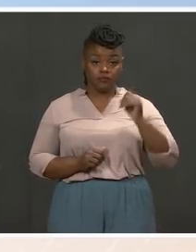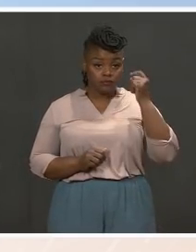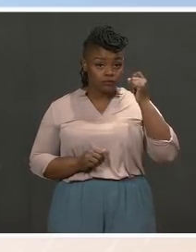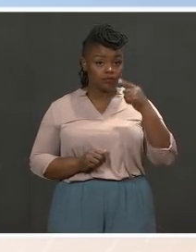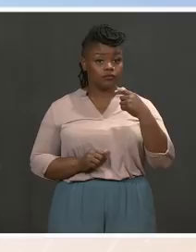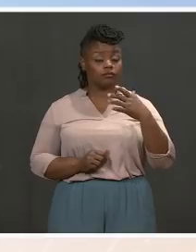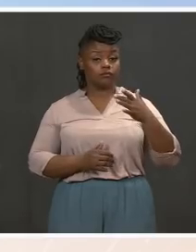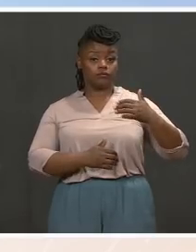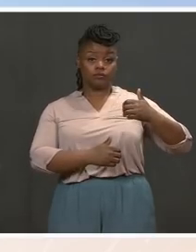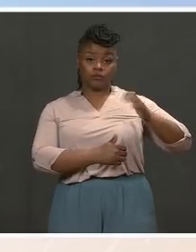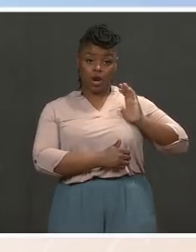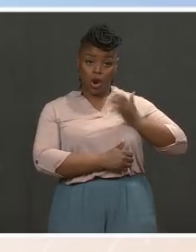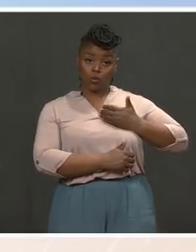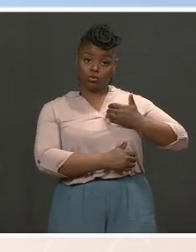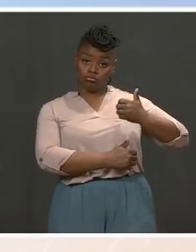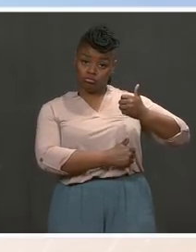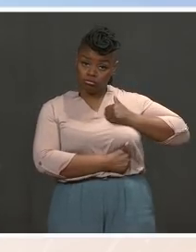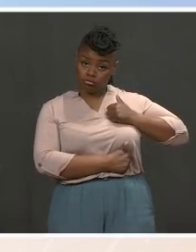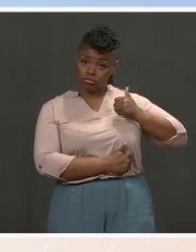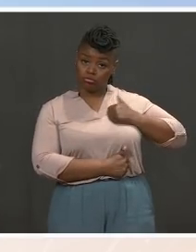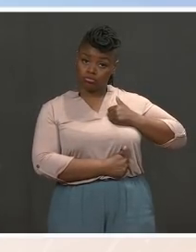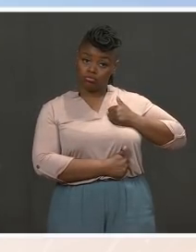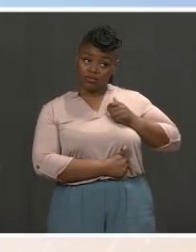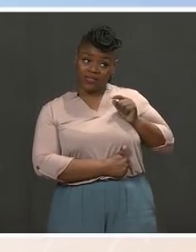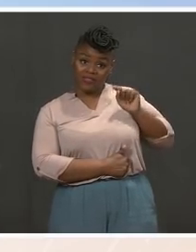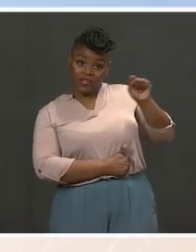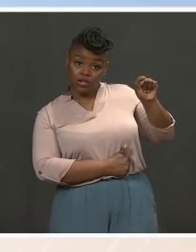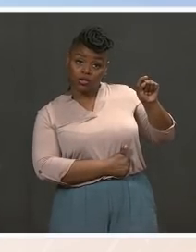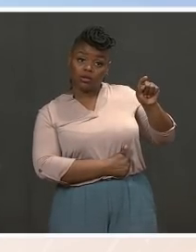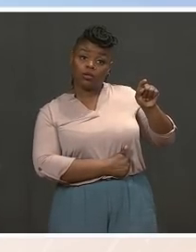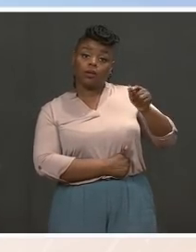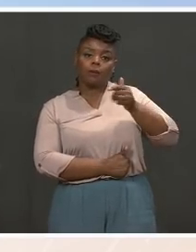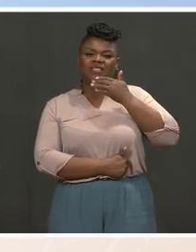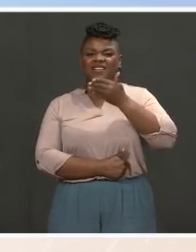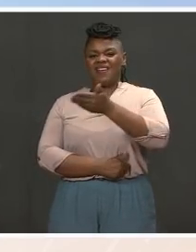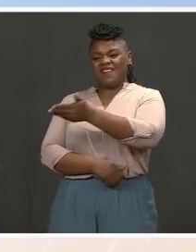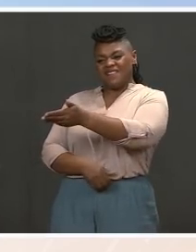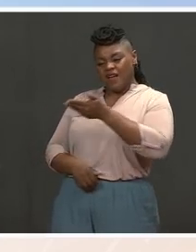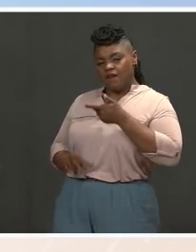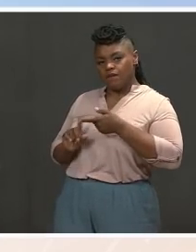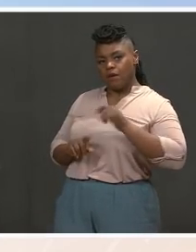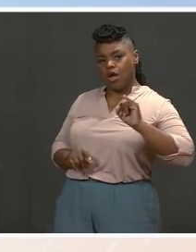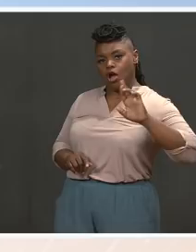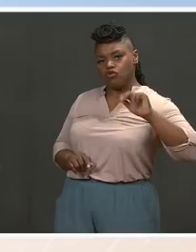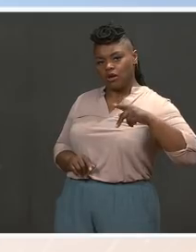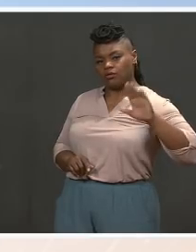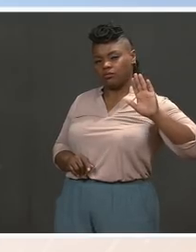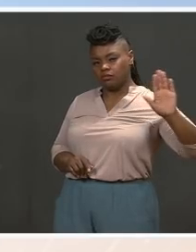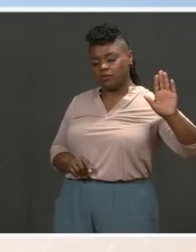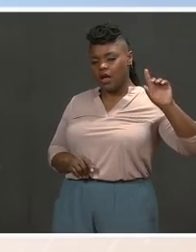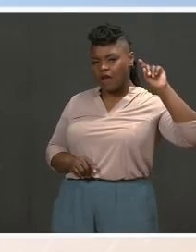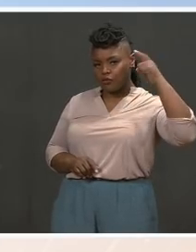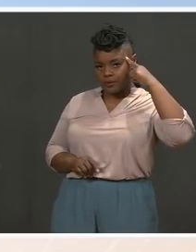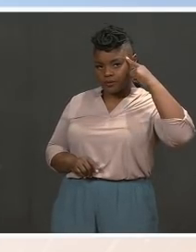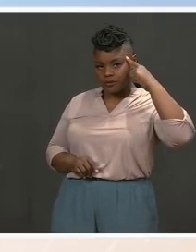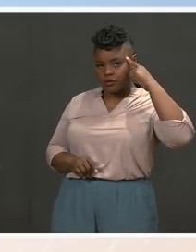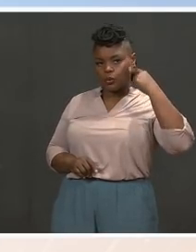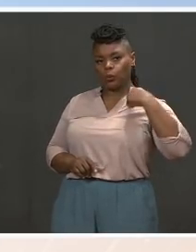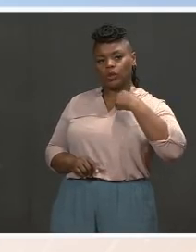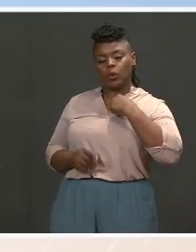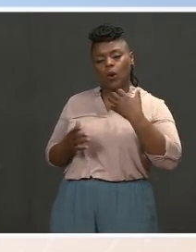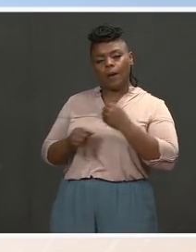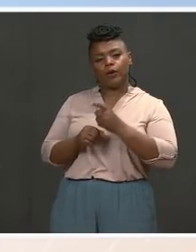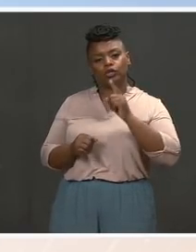the Iraqi government and solely for the purpose of training and advising Iraqi forces to ensure that ISIS cannot reconstitute.